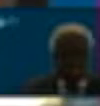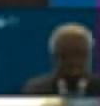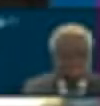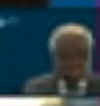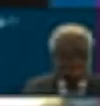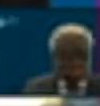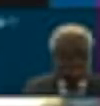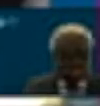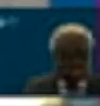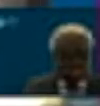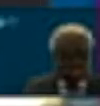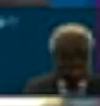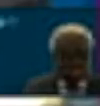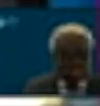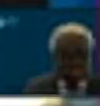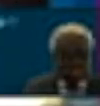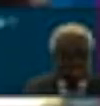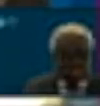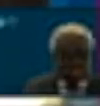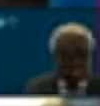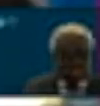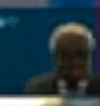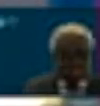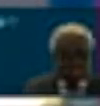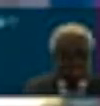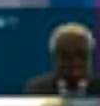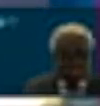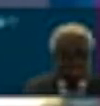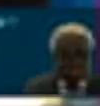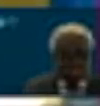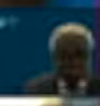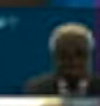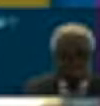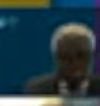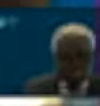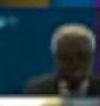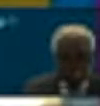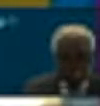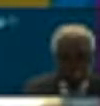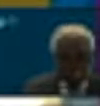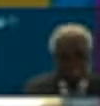To make sure the municipality you wake up from is cleaner and healthier.